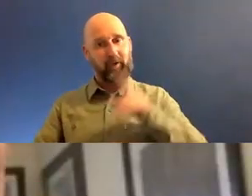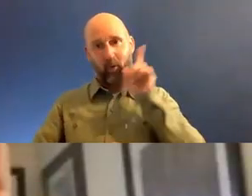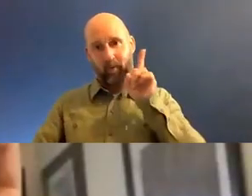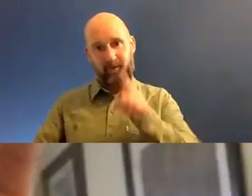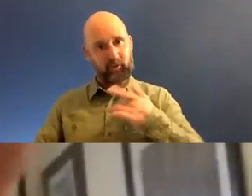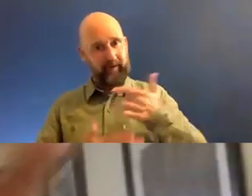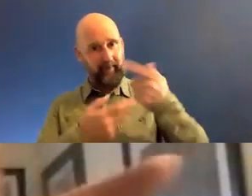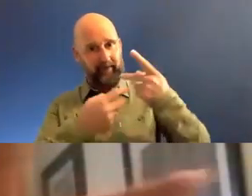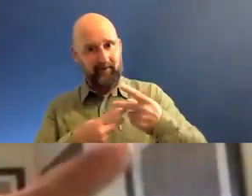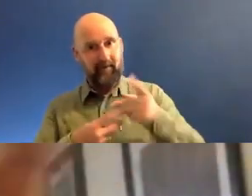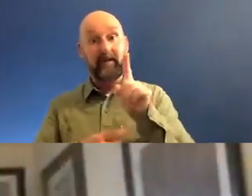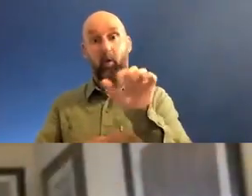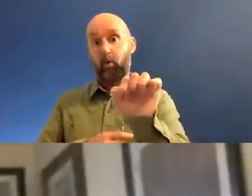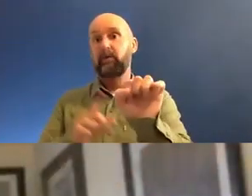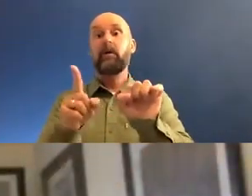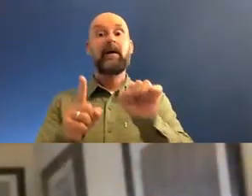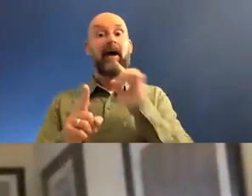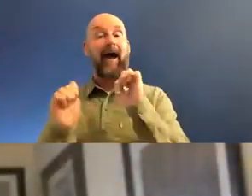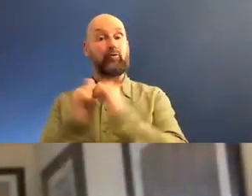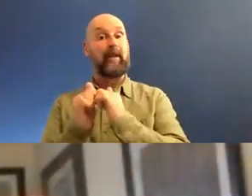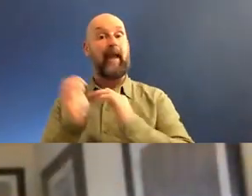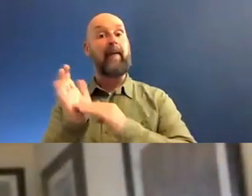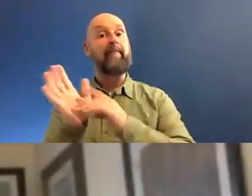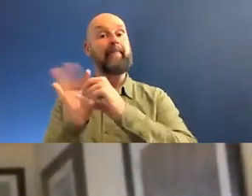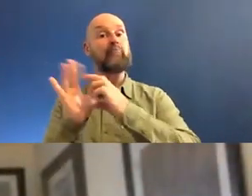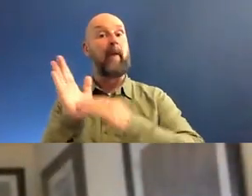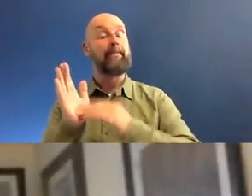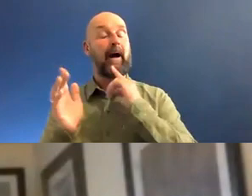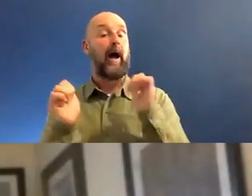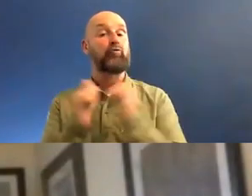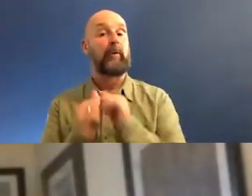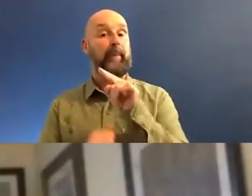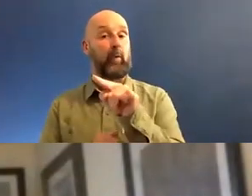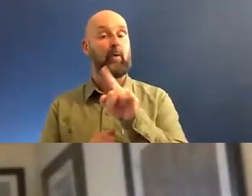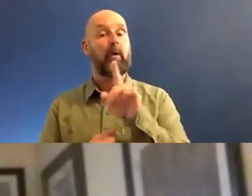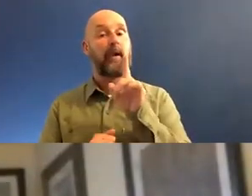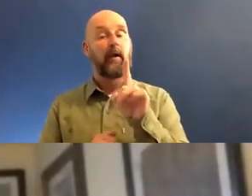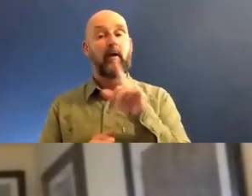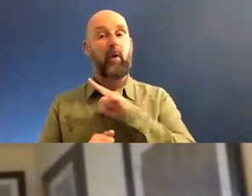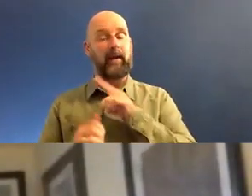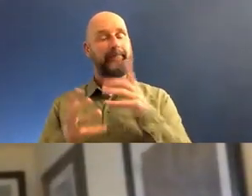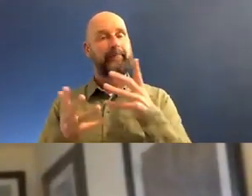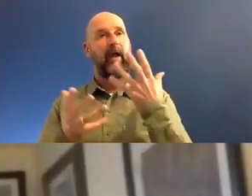quickly. Um, I agree 100% with you, Miriam, but what I've seen is there is a massive,